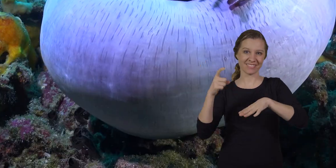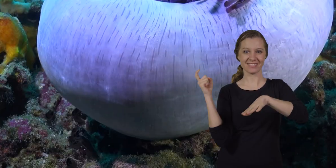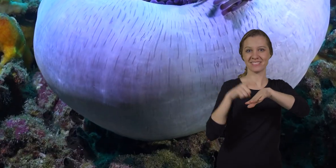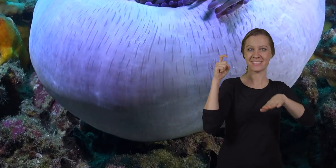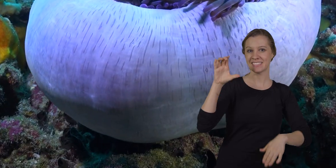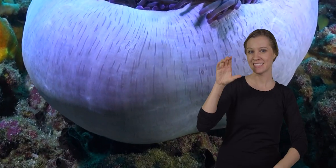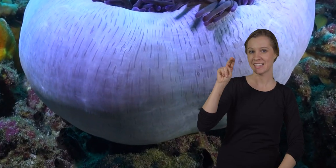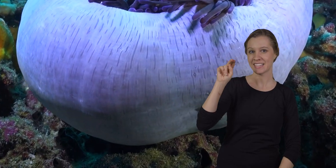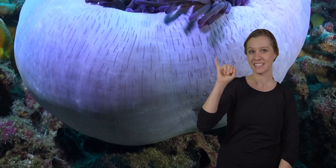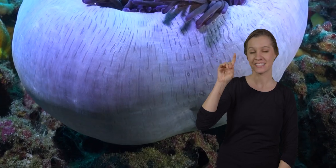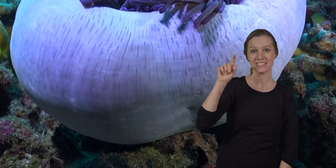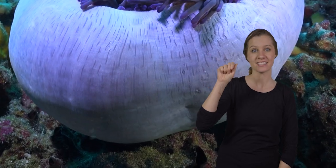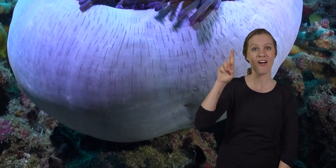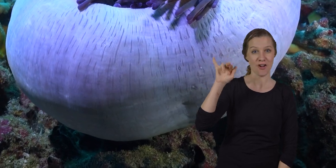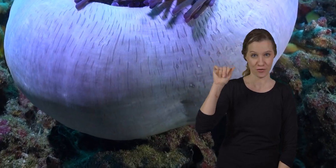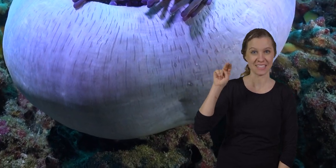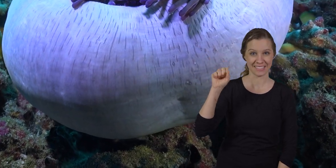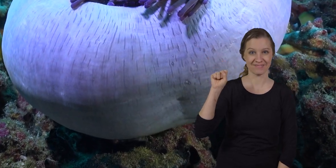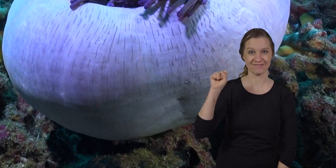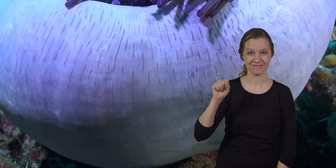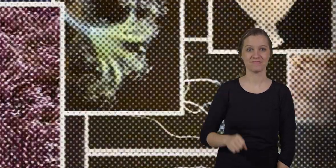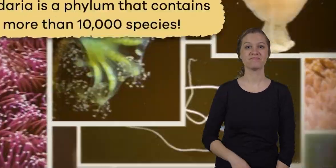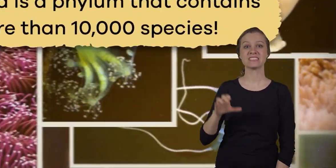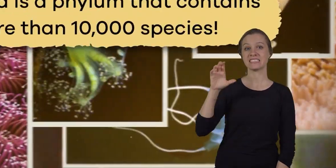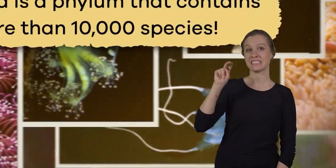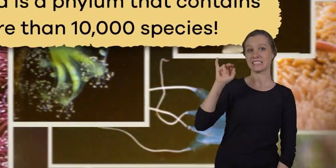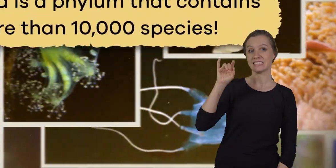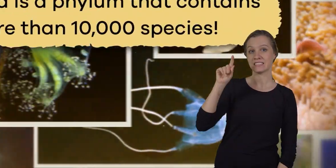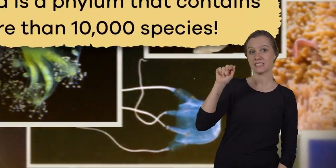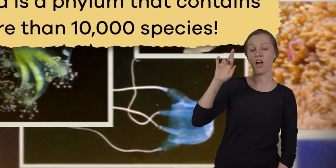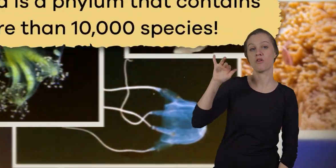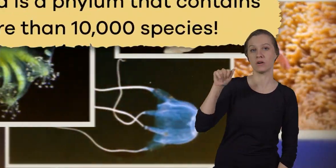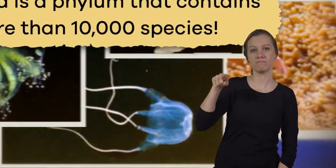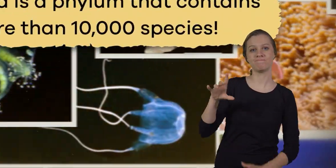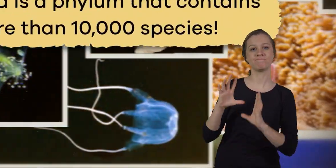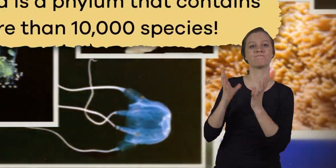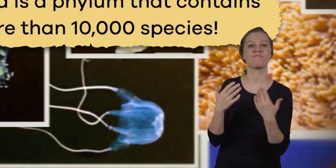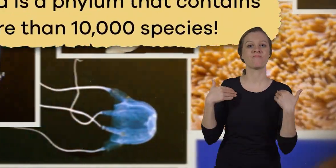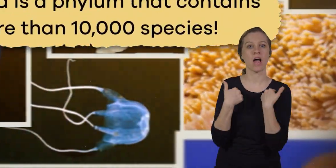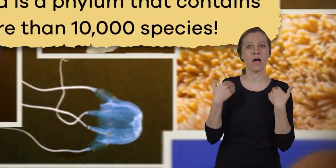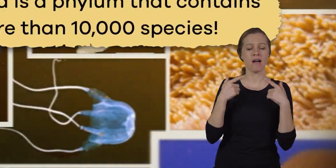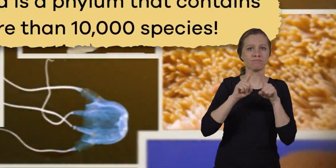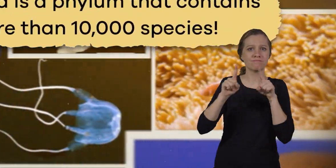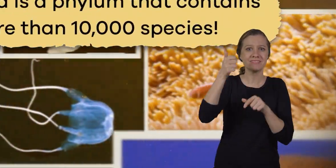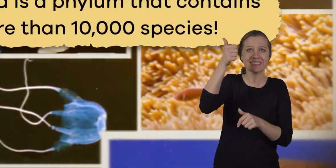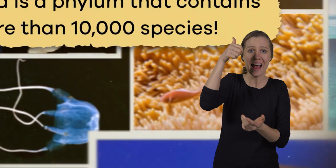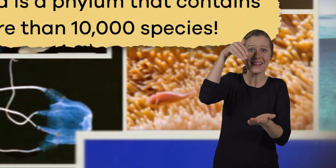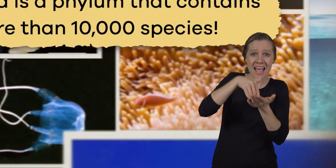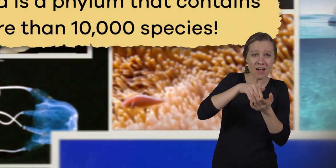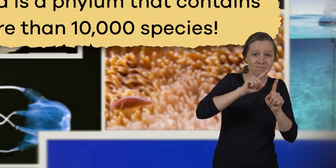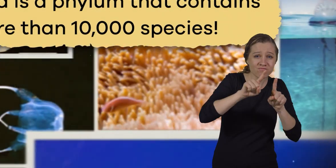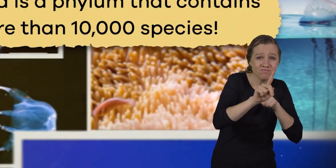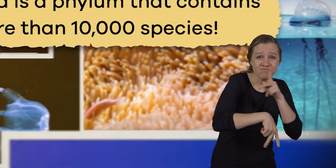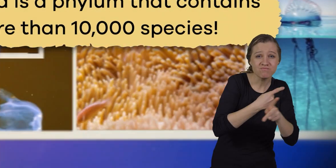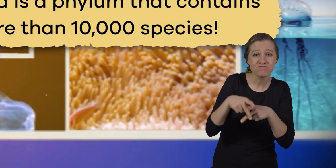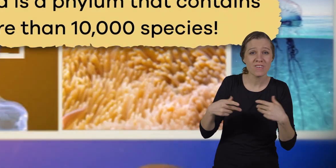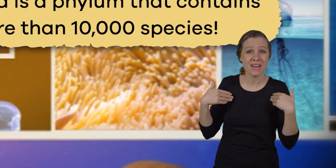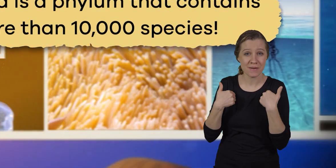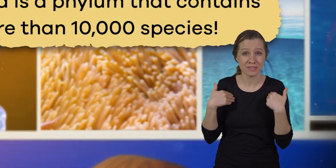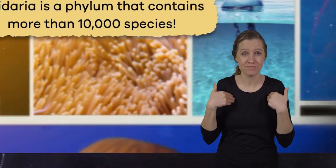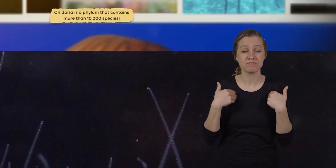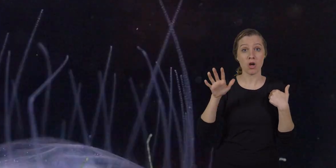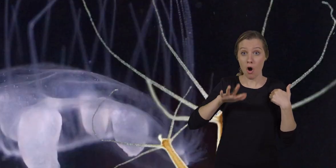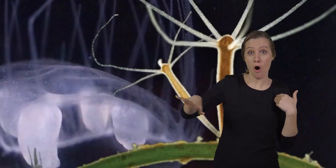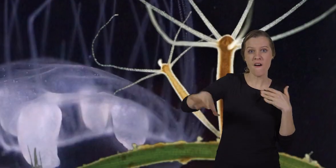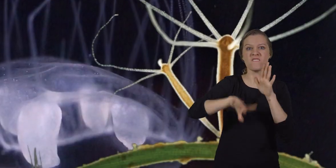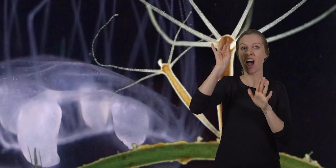animals known as cnidarians cnidaria is a phylum that contains more than 10 000 species